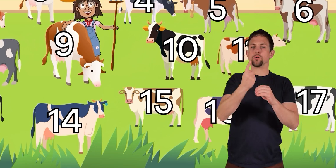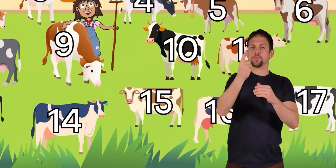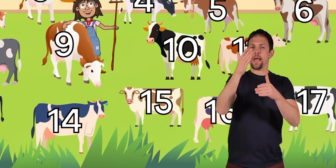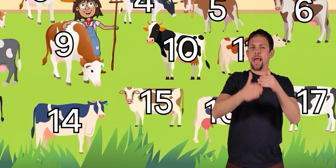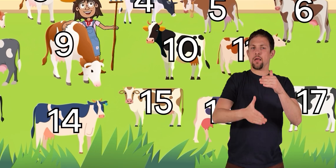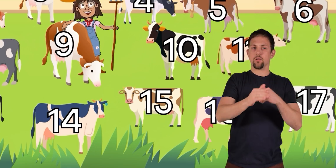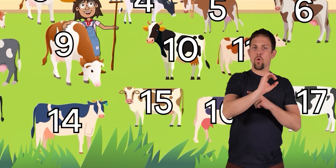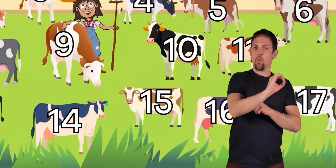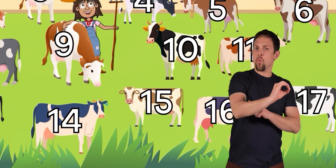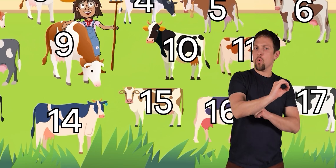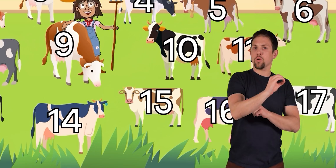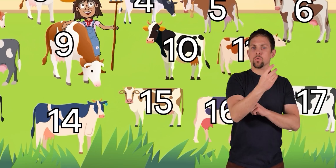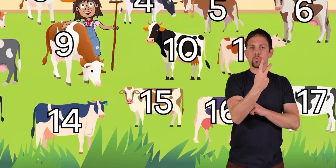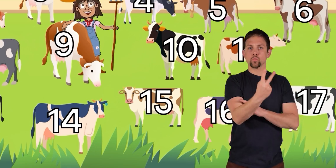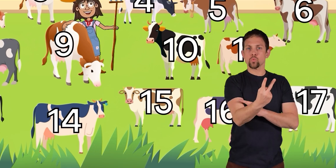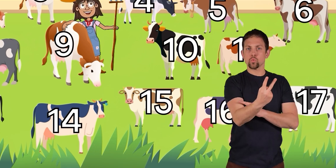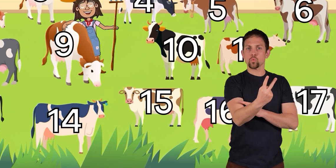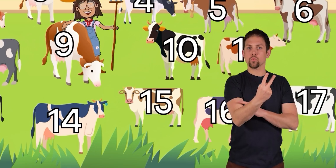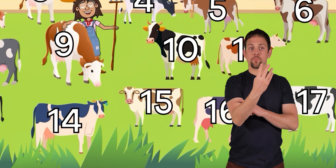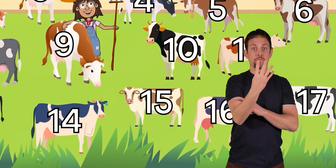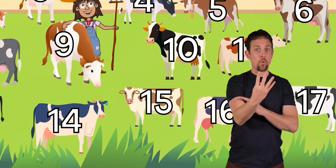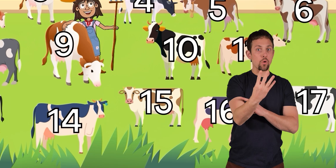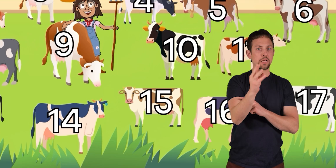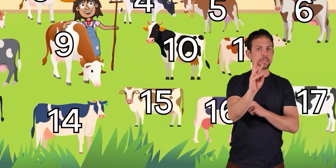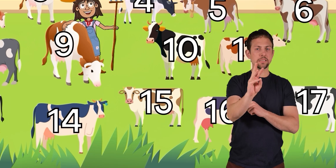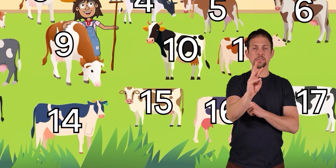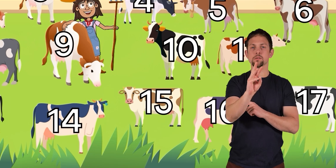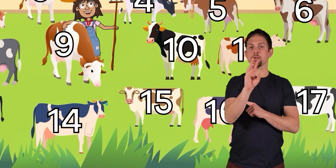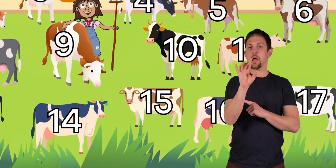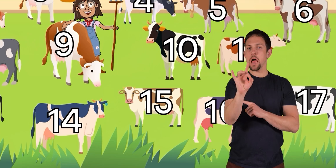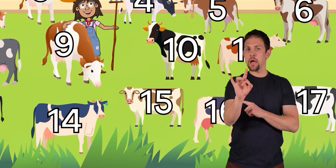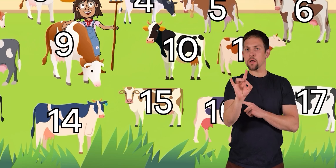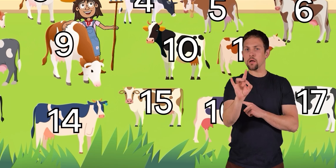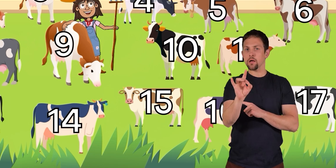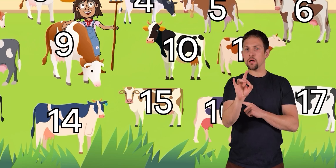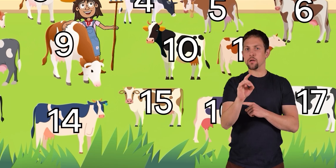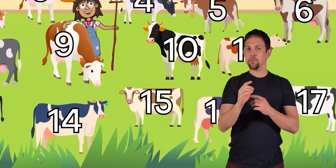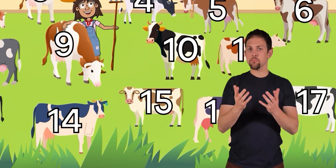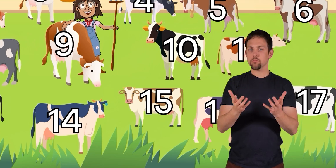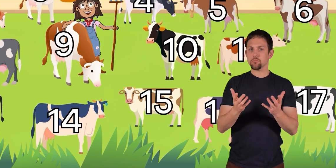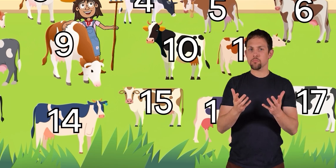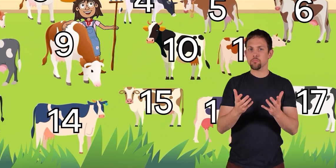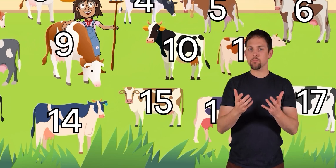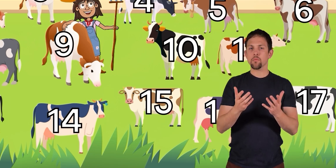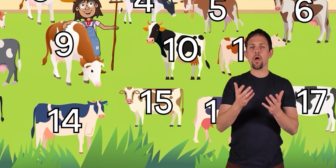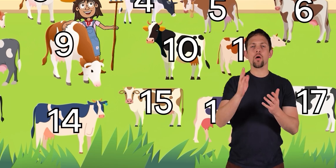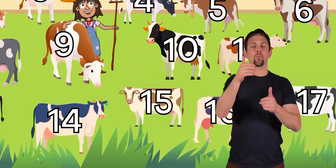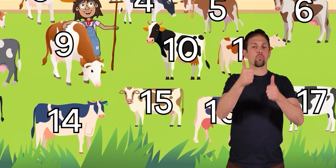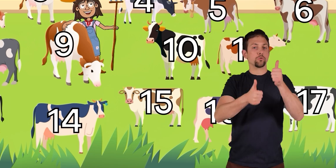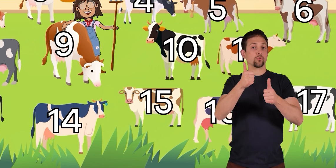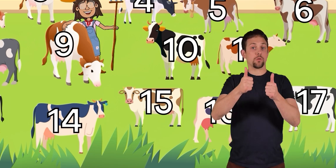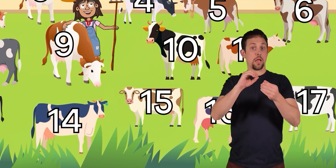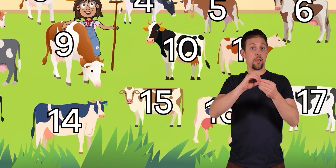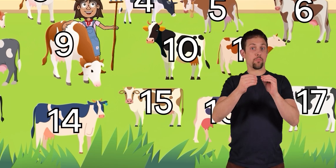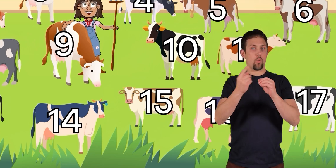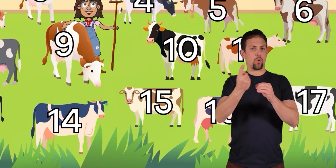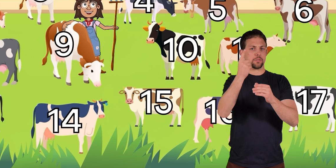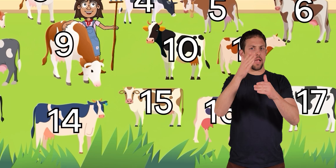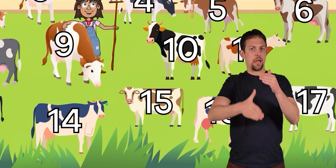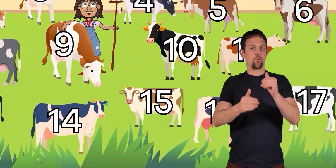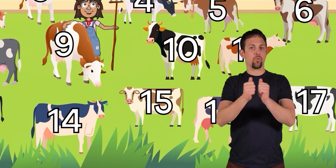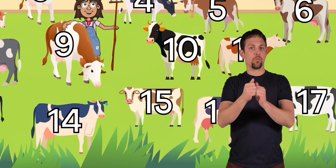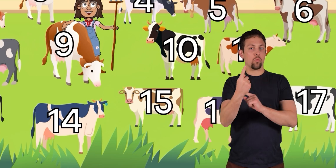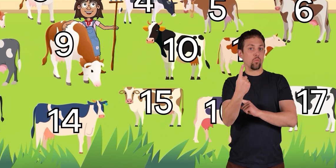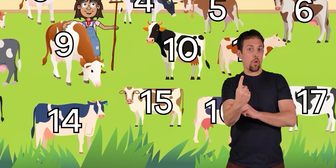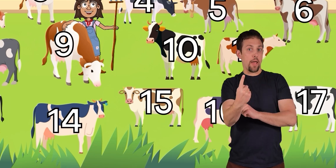end in 0, 2, 4, 6, and 8, and which numbers always end in